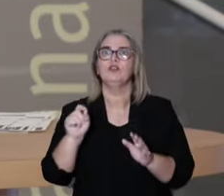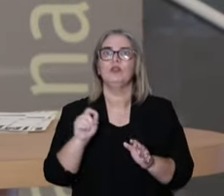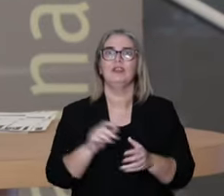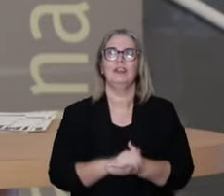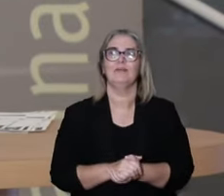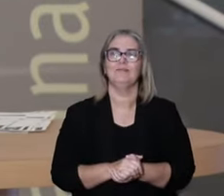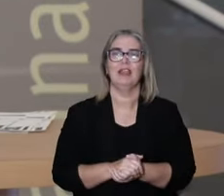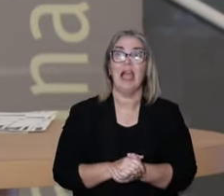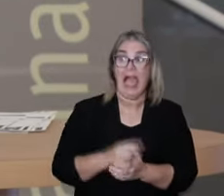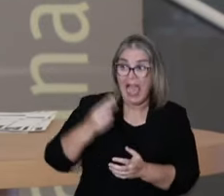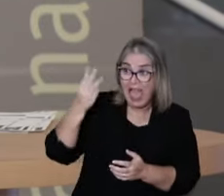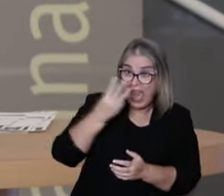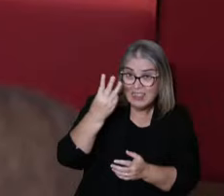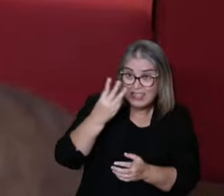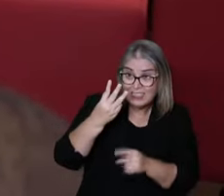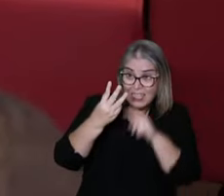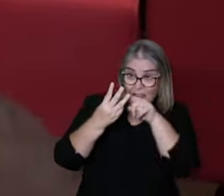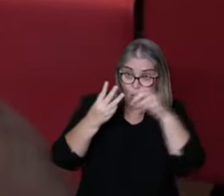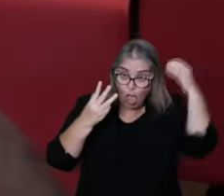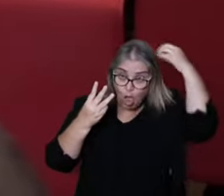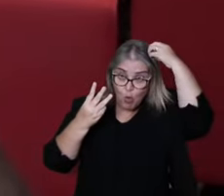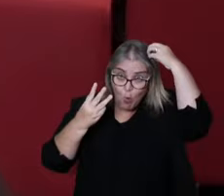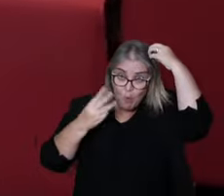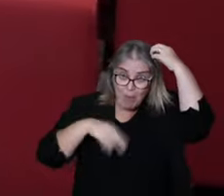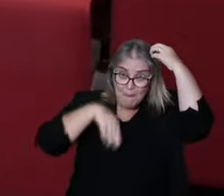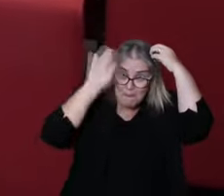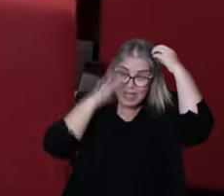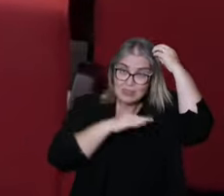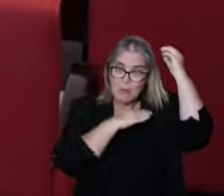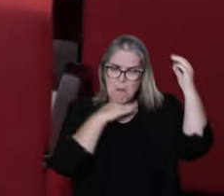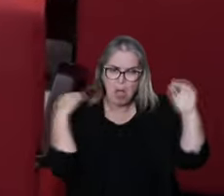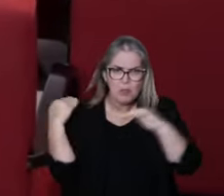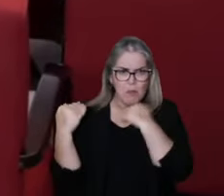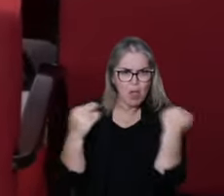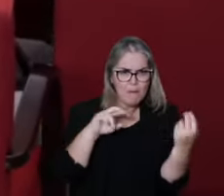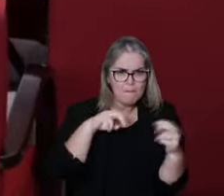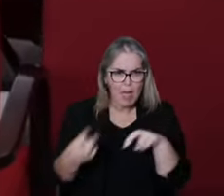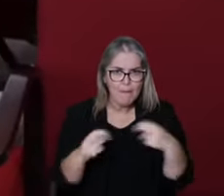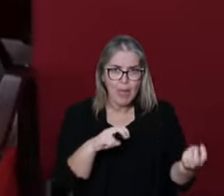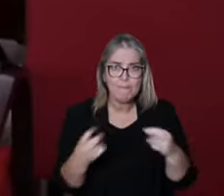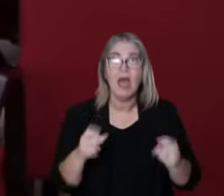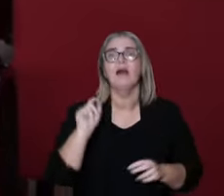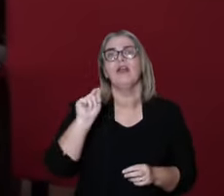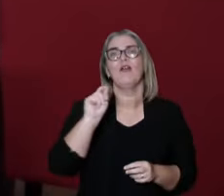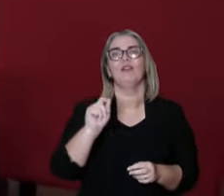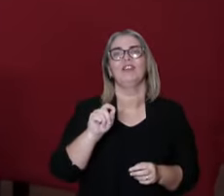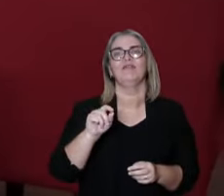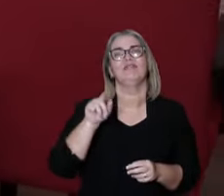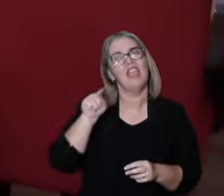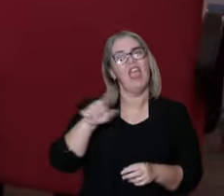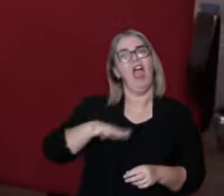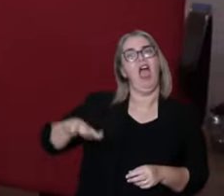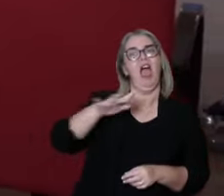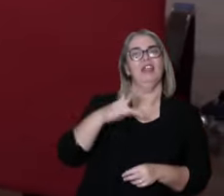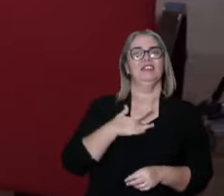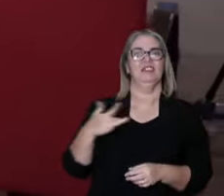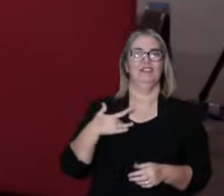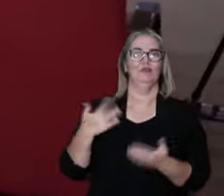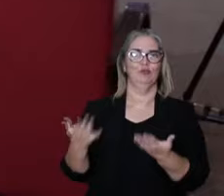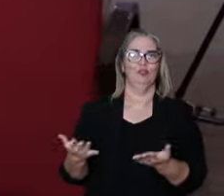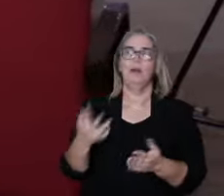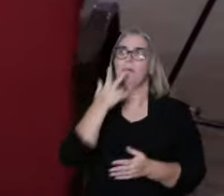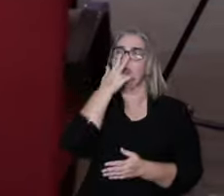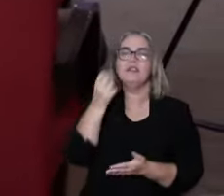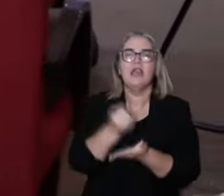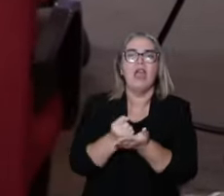mortality is caused by the action of the health system. So this is really an issue. So in a scenario like